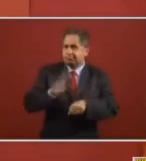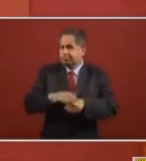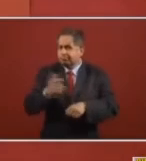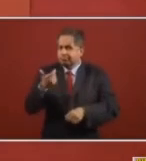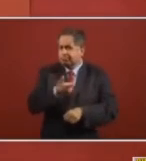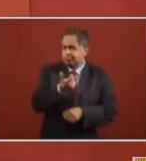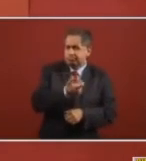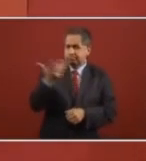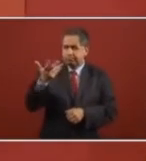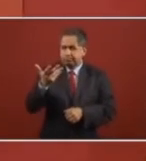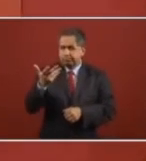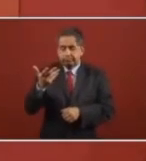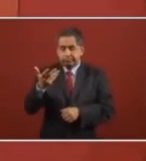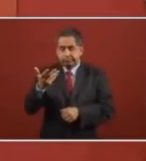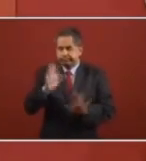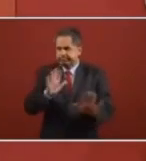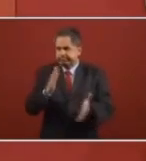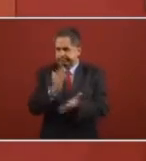Claro.